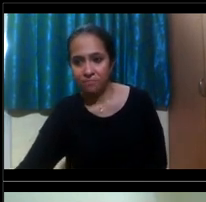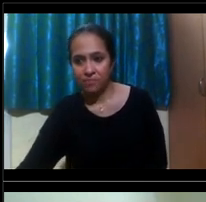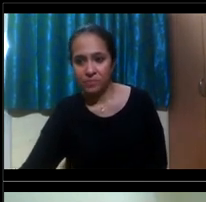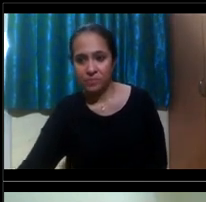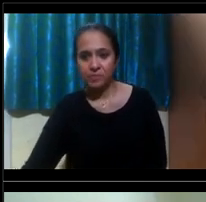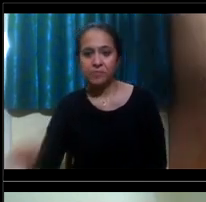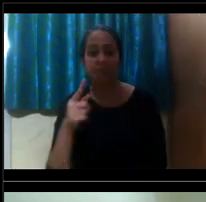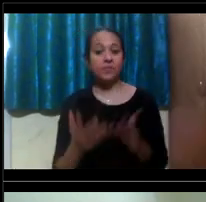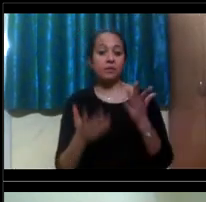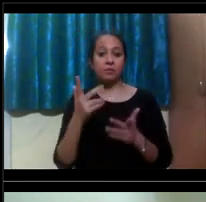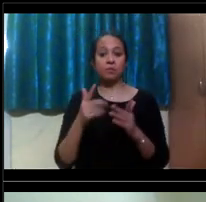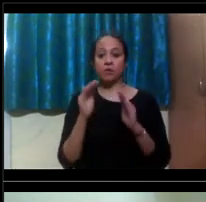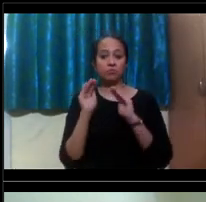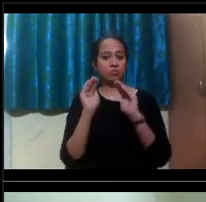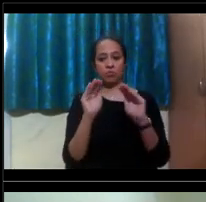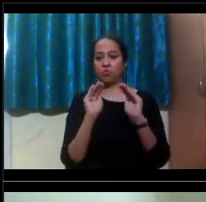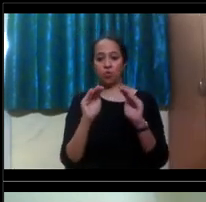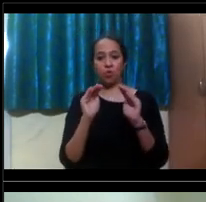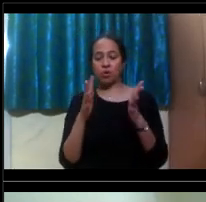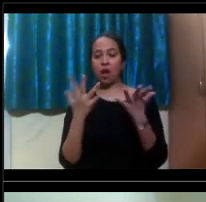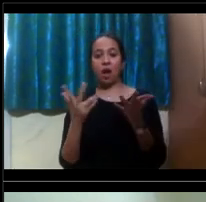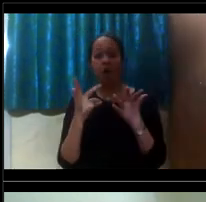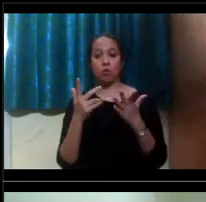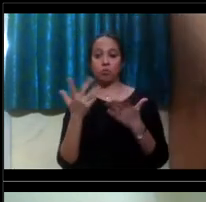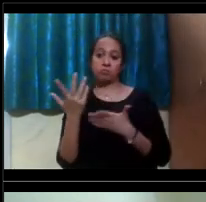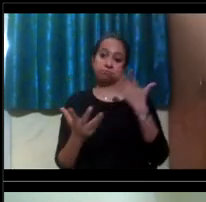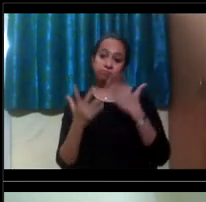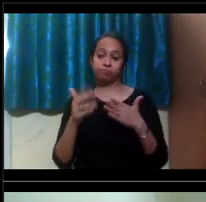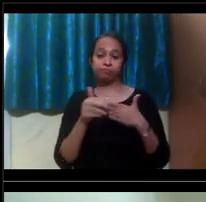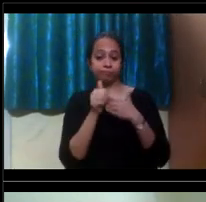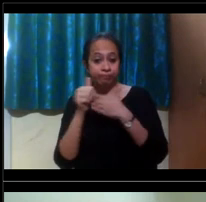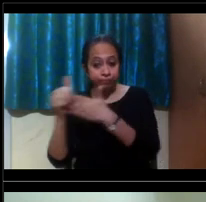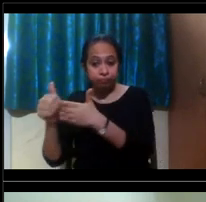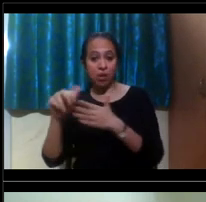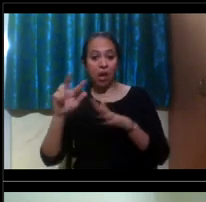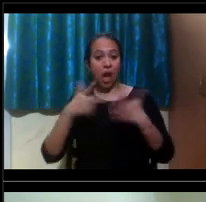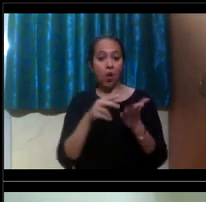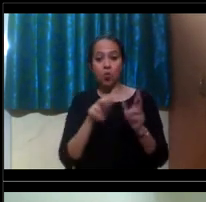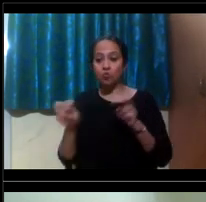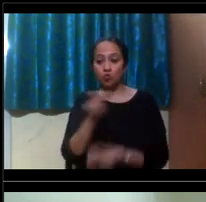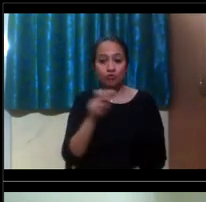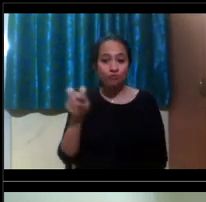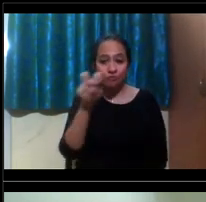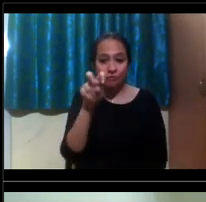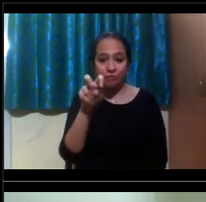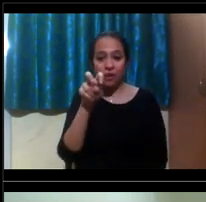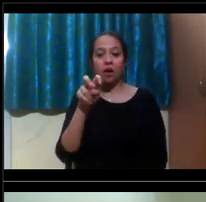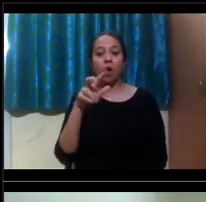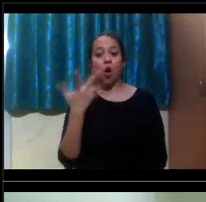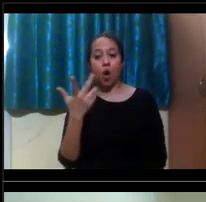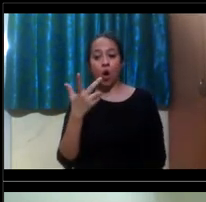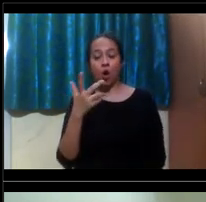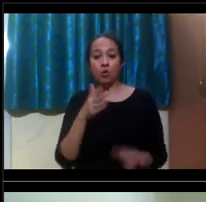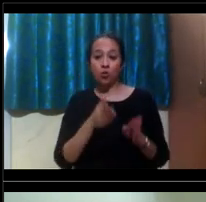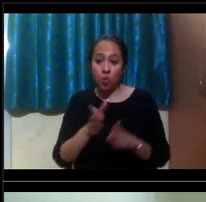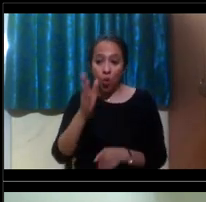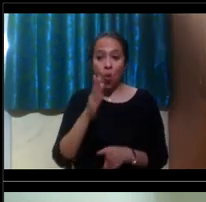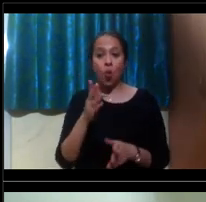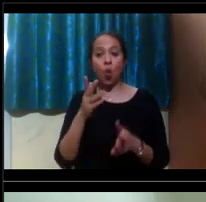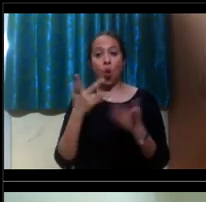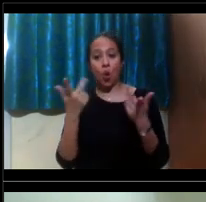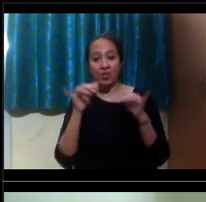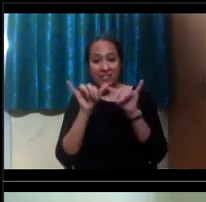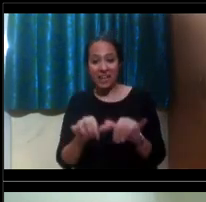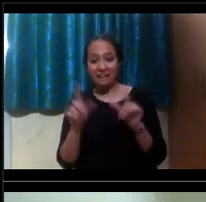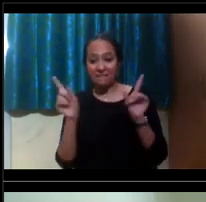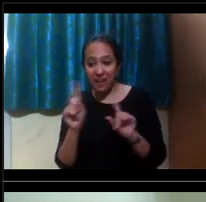you need that personal care attendant for your living needs in the rest halls to make sure that they have access to your room or if they need to stay there or whatever the